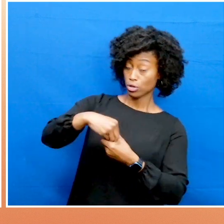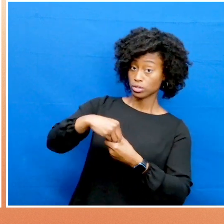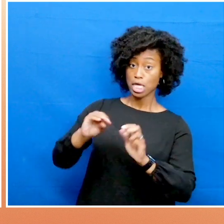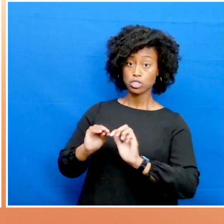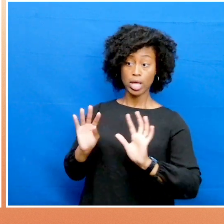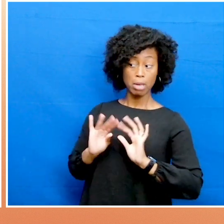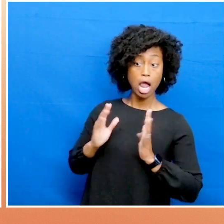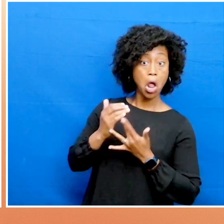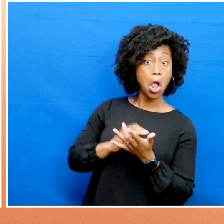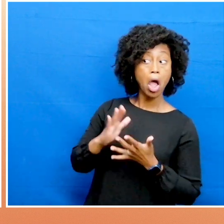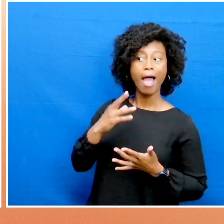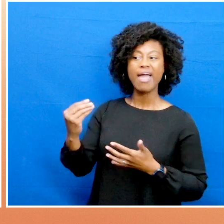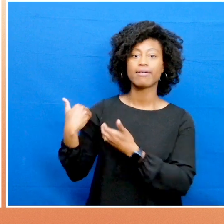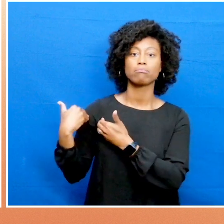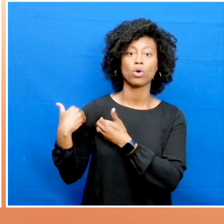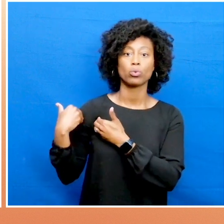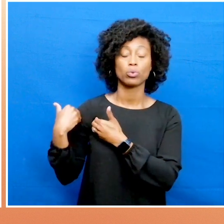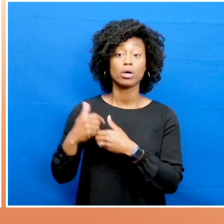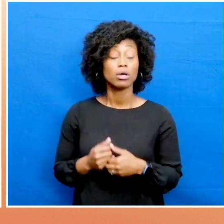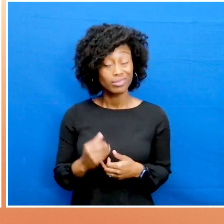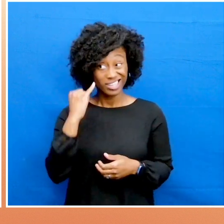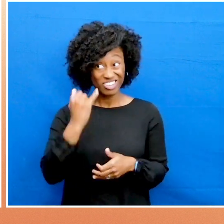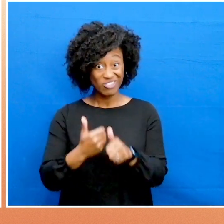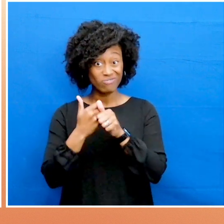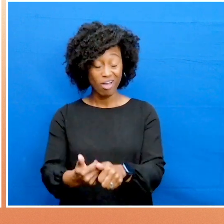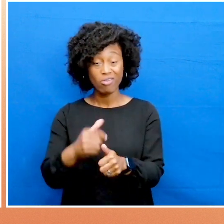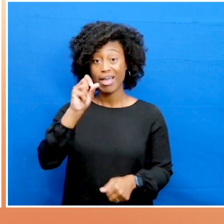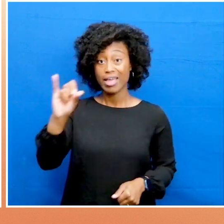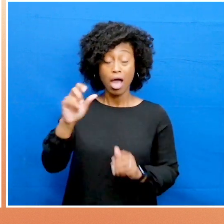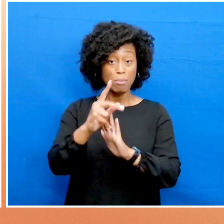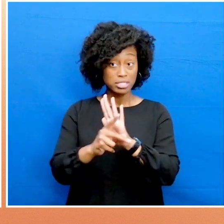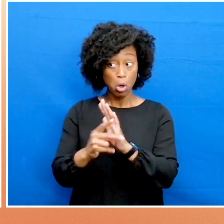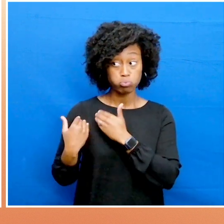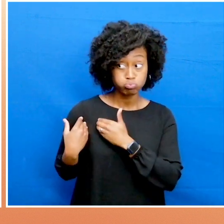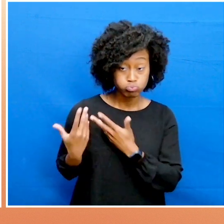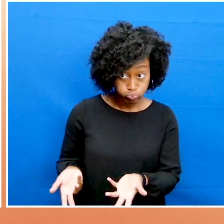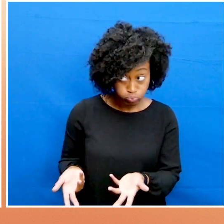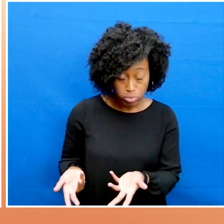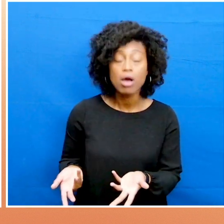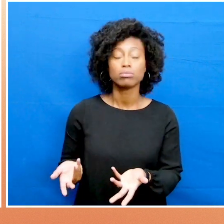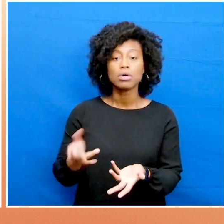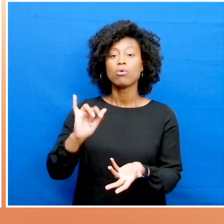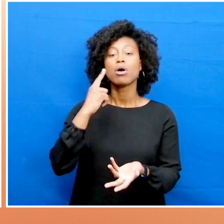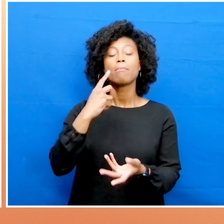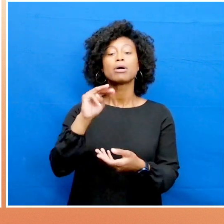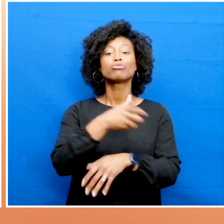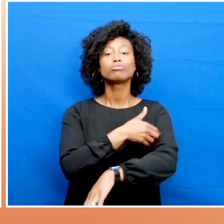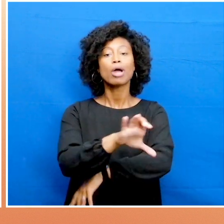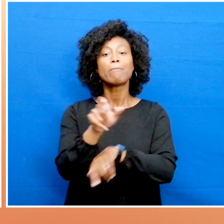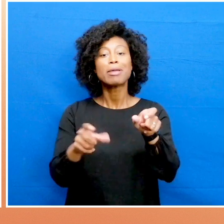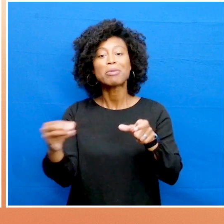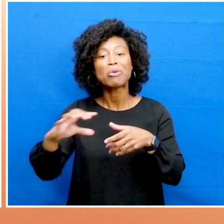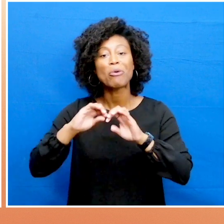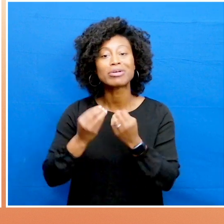transparent, and accountable. By adhering to responsible AI principles, Microsoft aims to empower people and organizations,